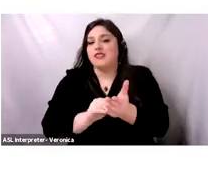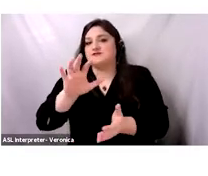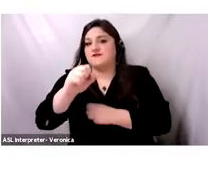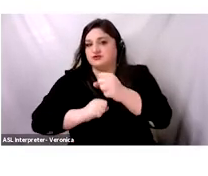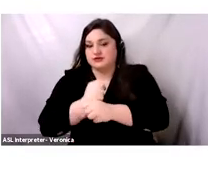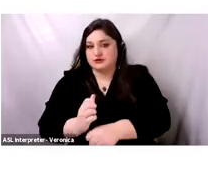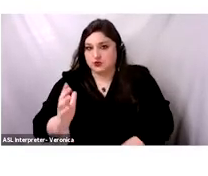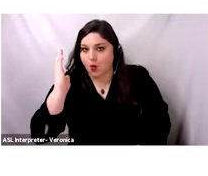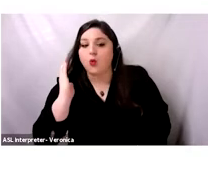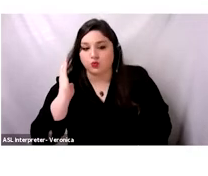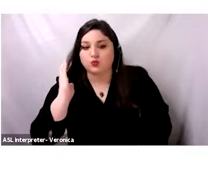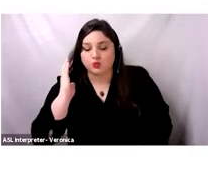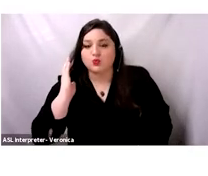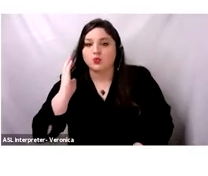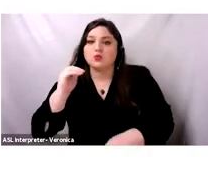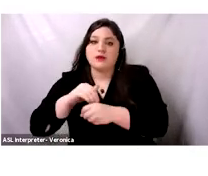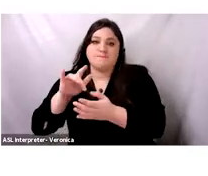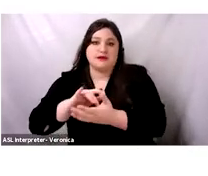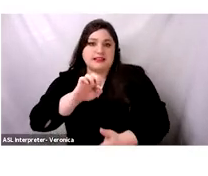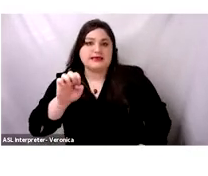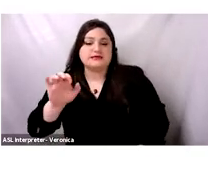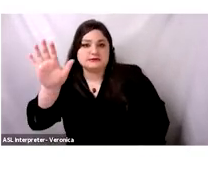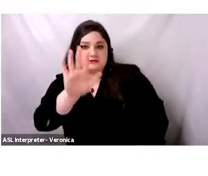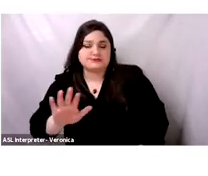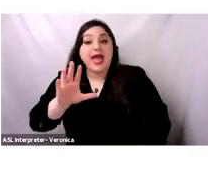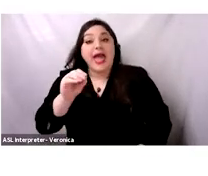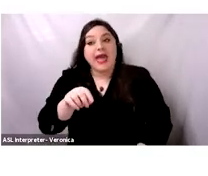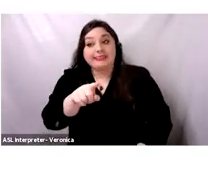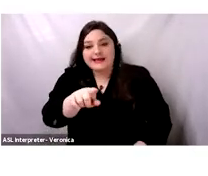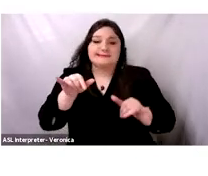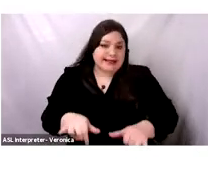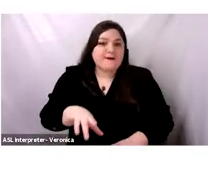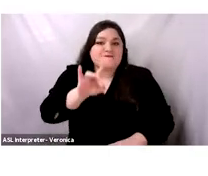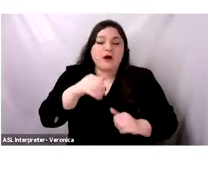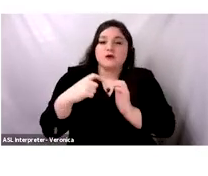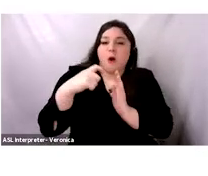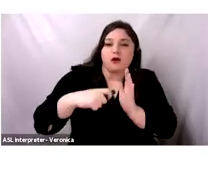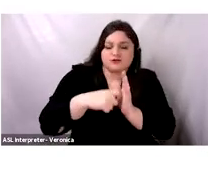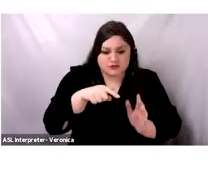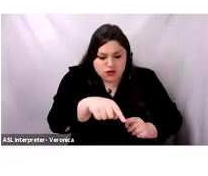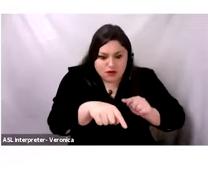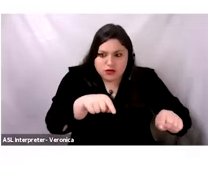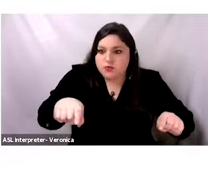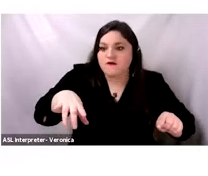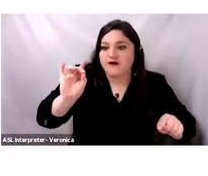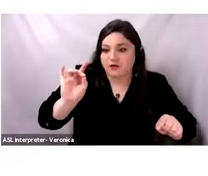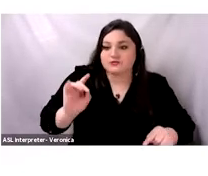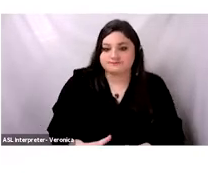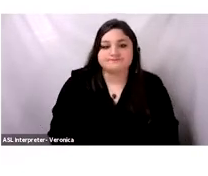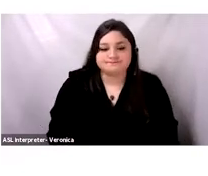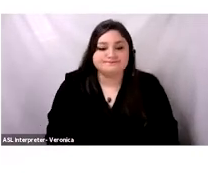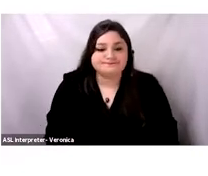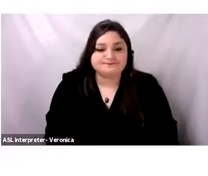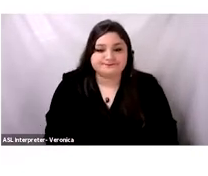around the Middle East. And we found, in many archaeological sites, the remains of